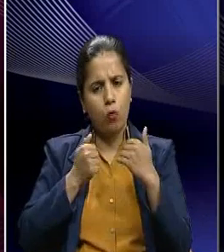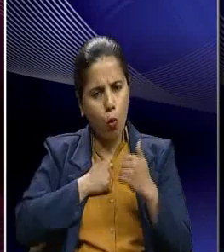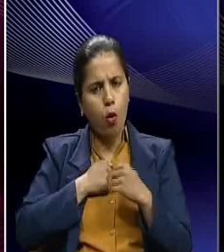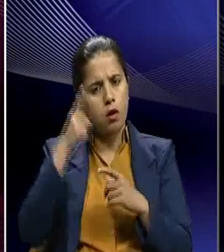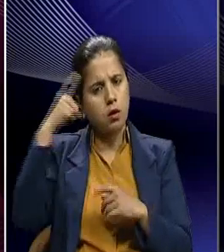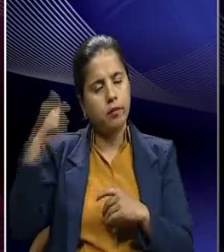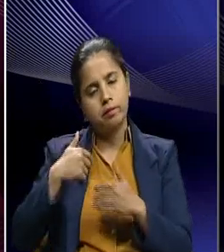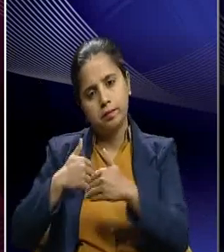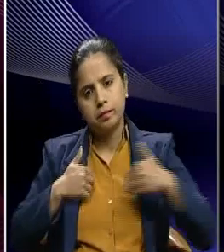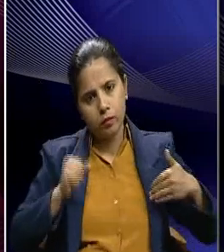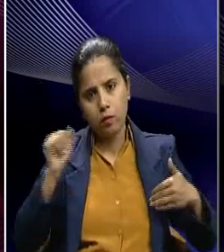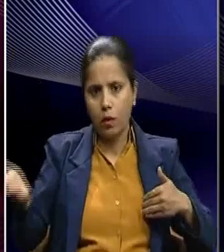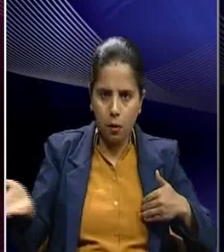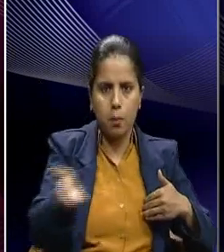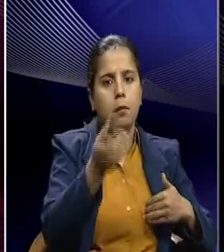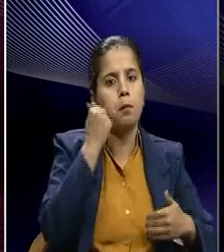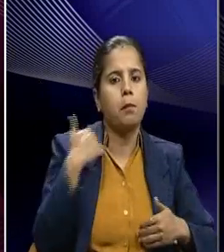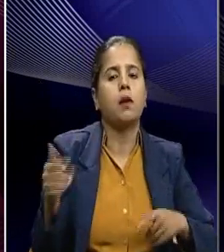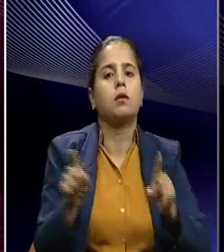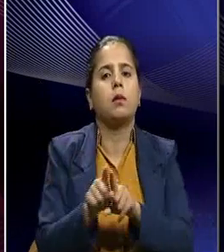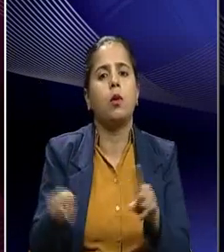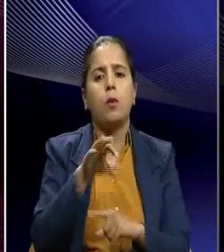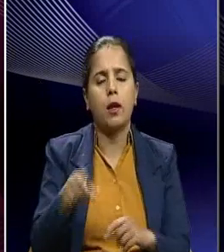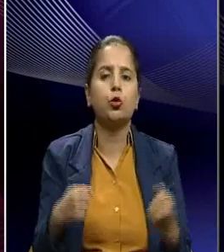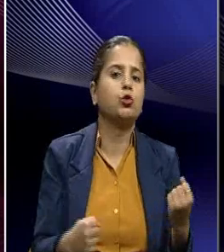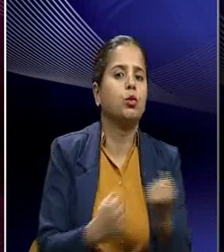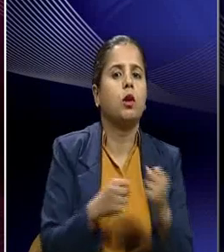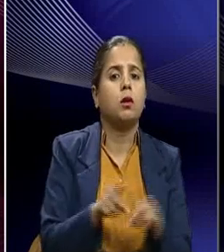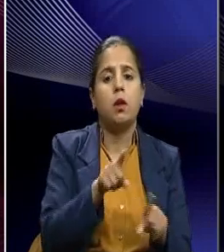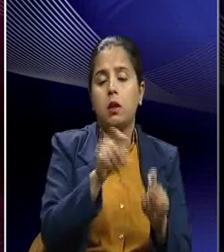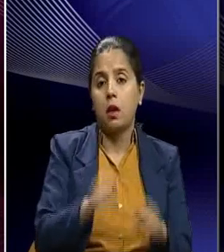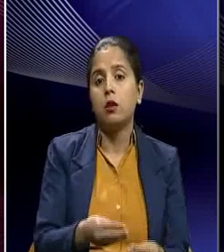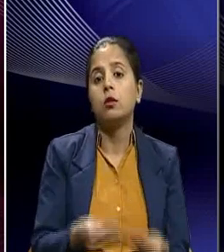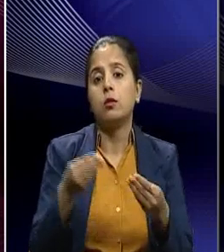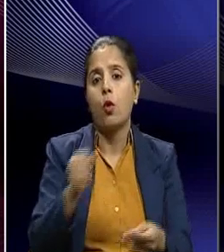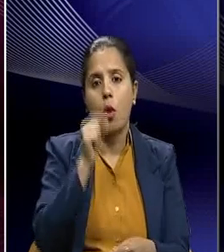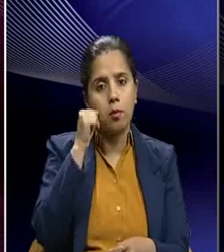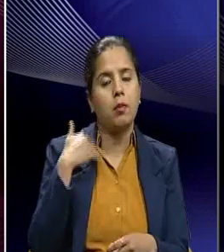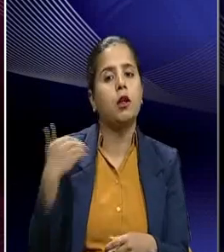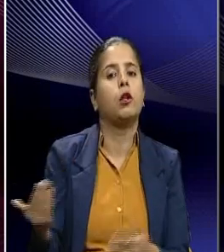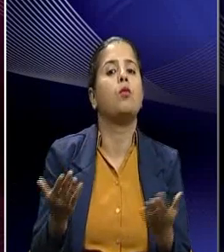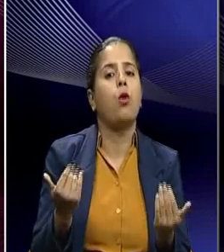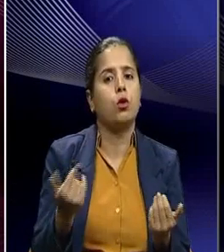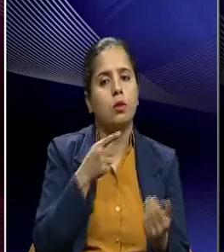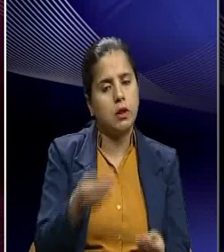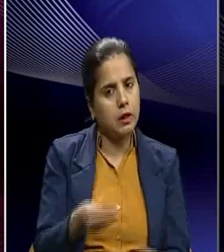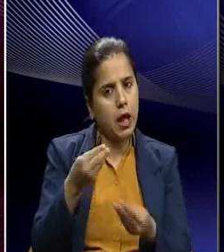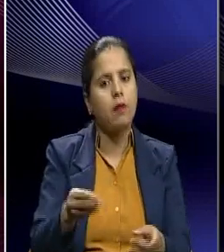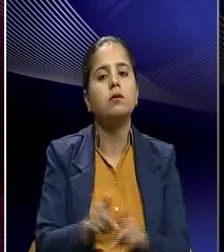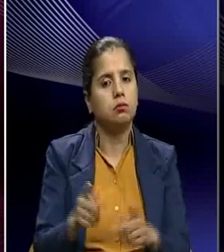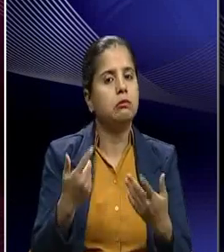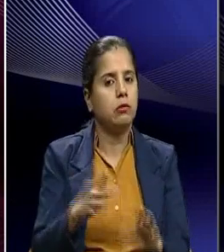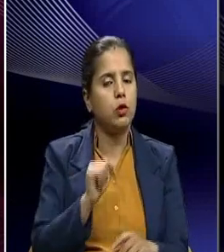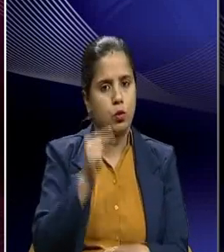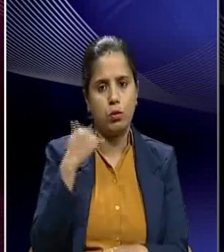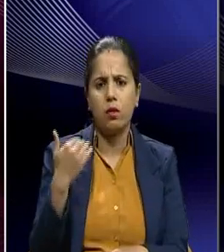one of the instances when there was some kind of a support which he could have given to his brother and which he provided as well. So,